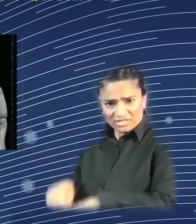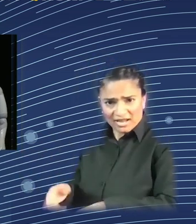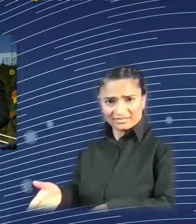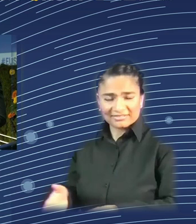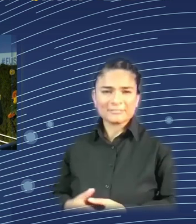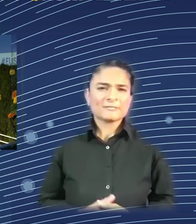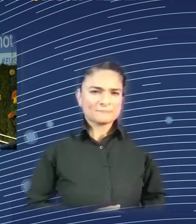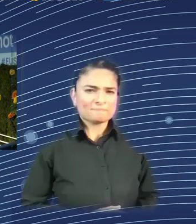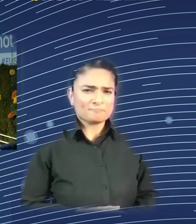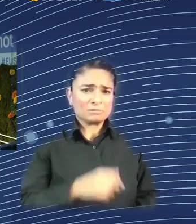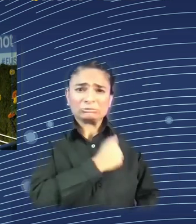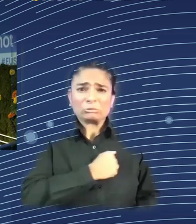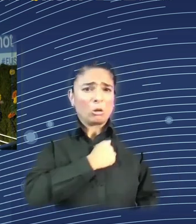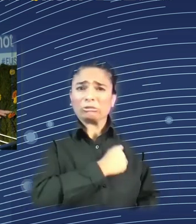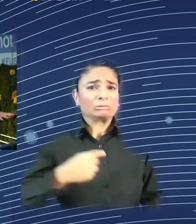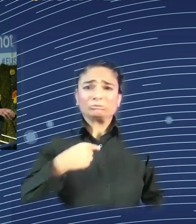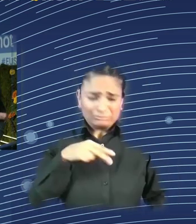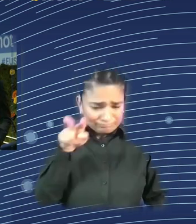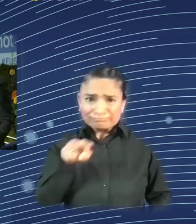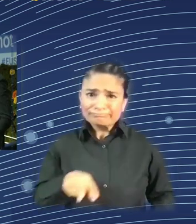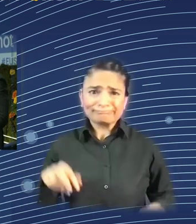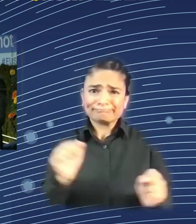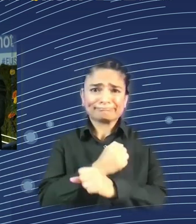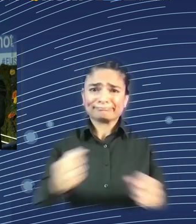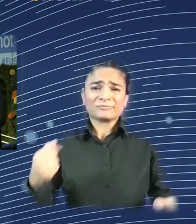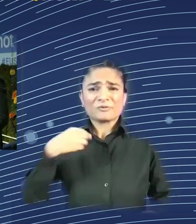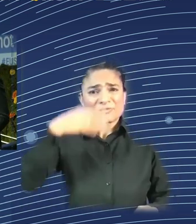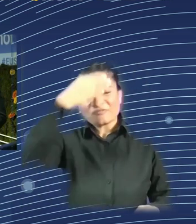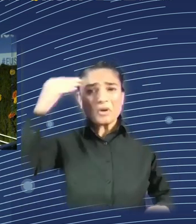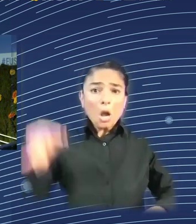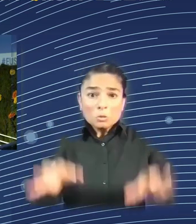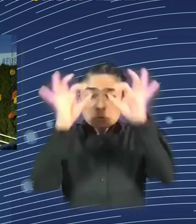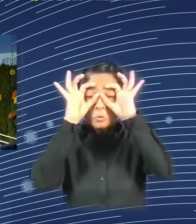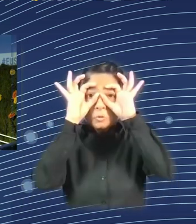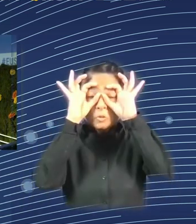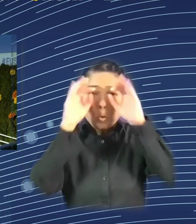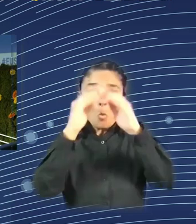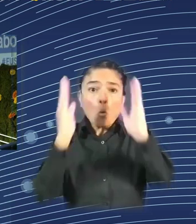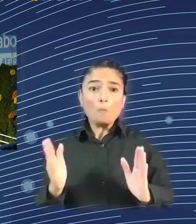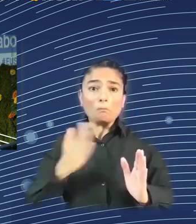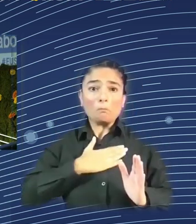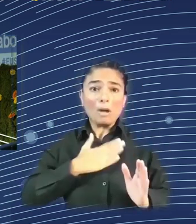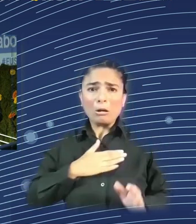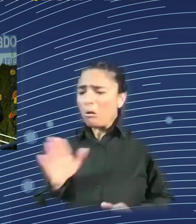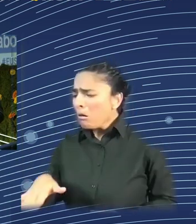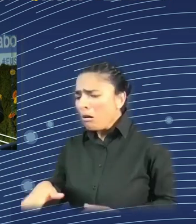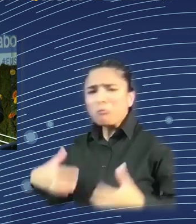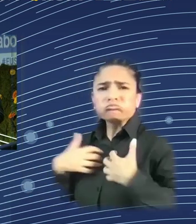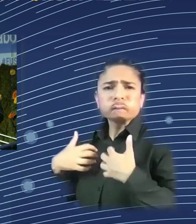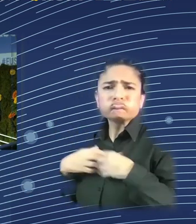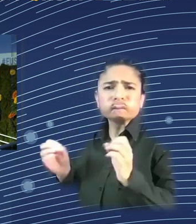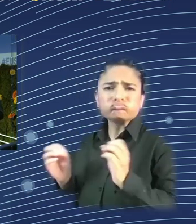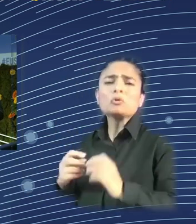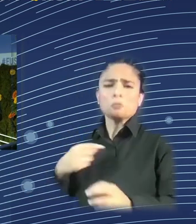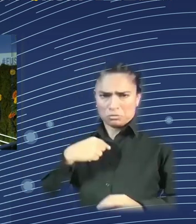No worries about that. So I'll read it to you, all right? Artificial intelligence, says ChatGPT, is the simulation of